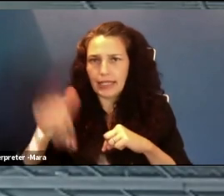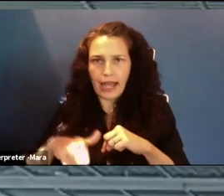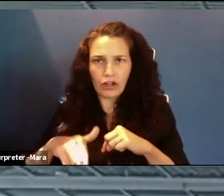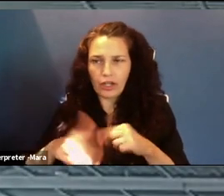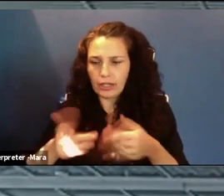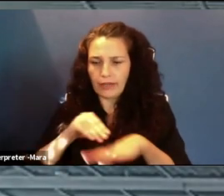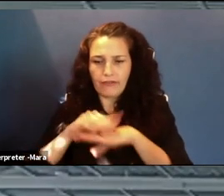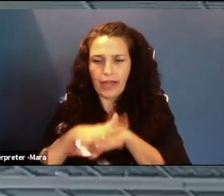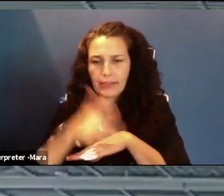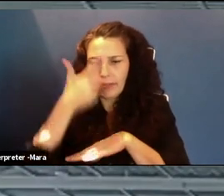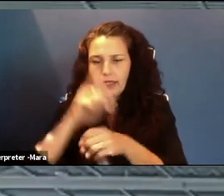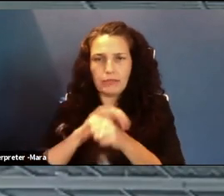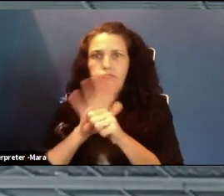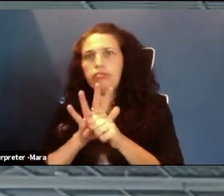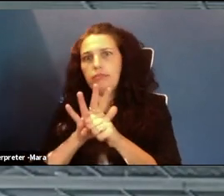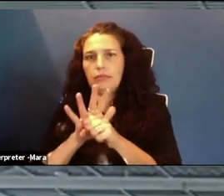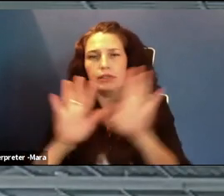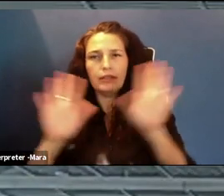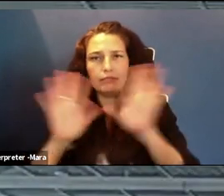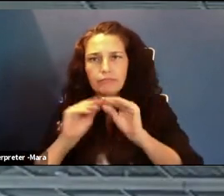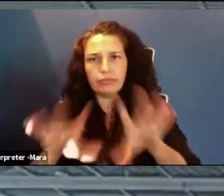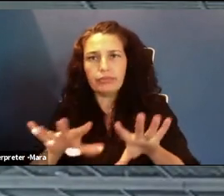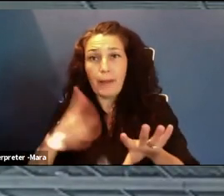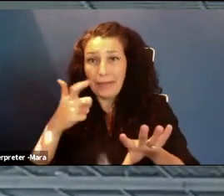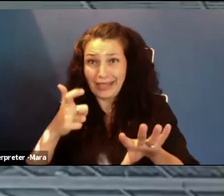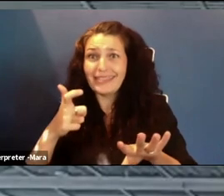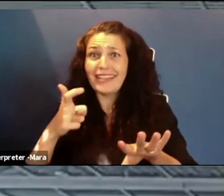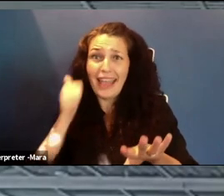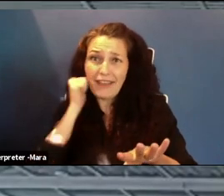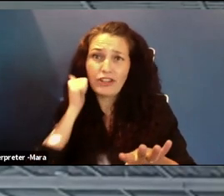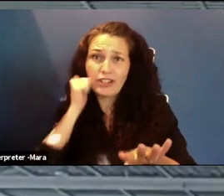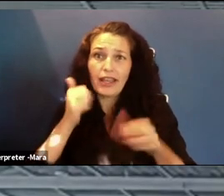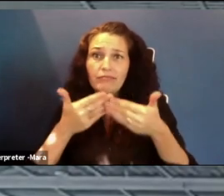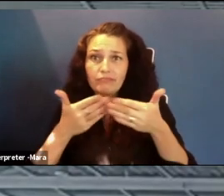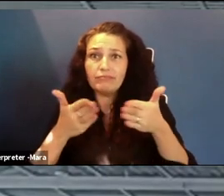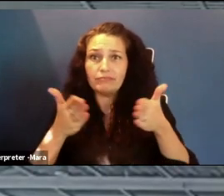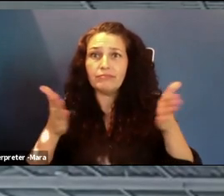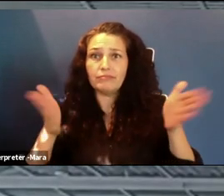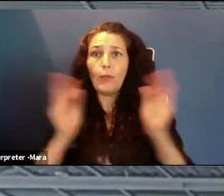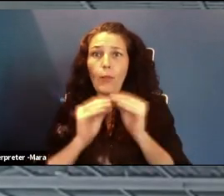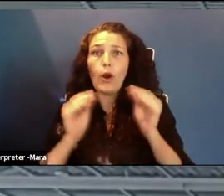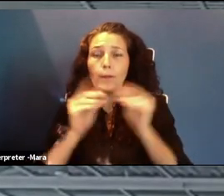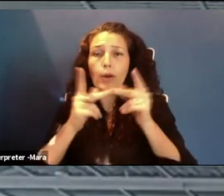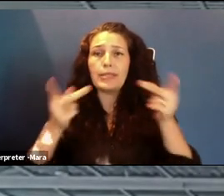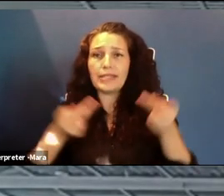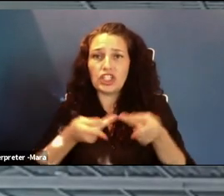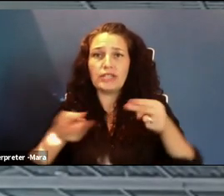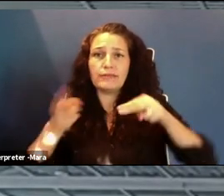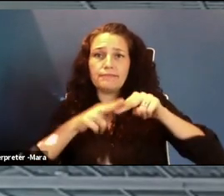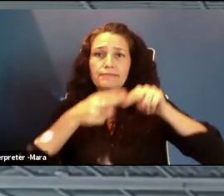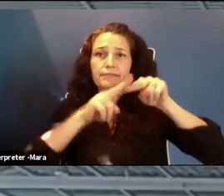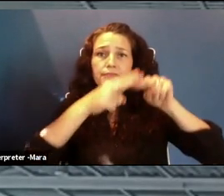in available positions continues to widen every single day. Now, an even bigger gap